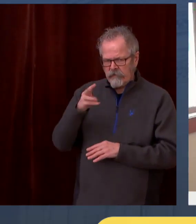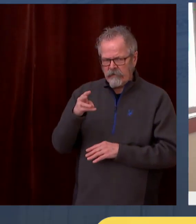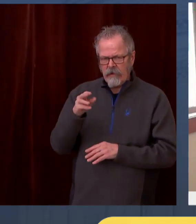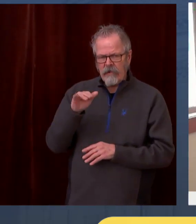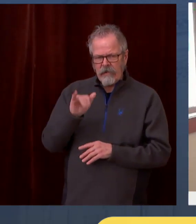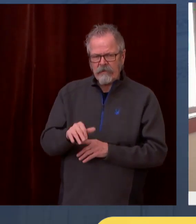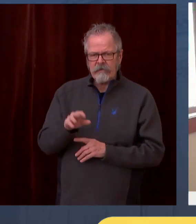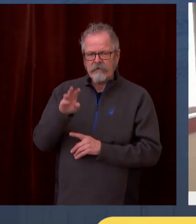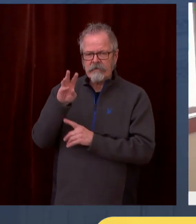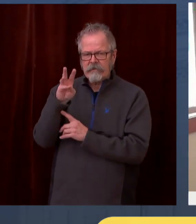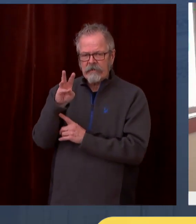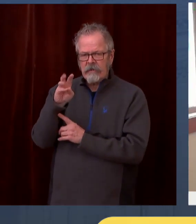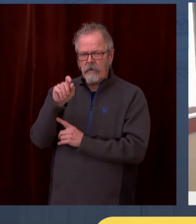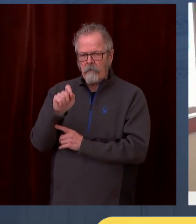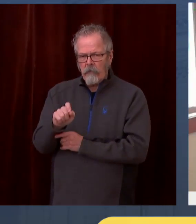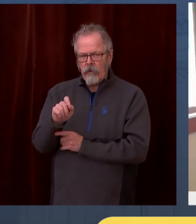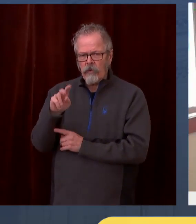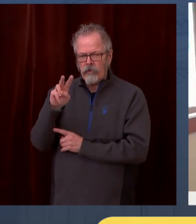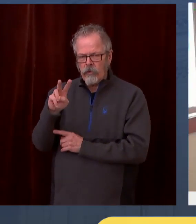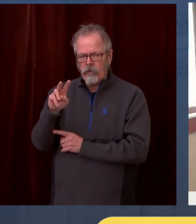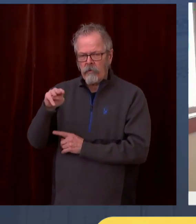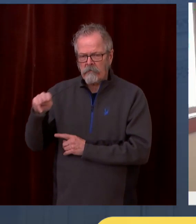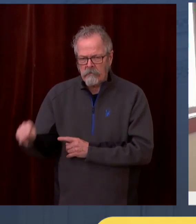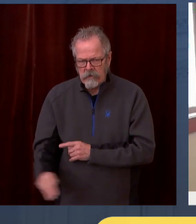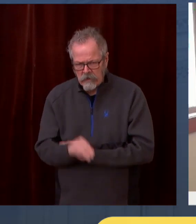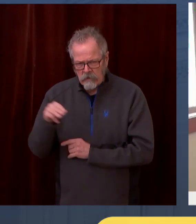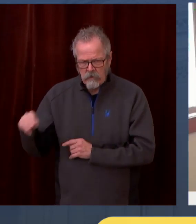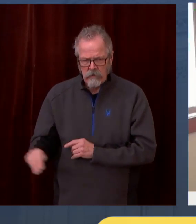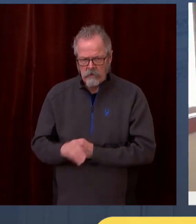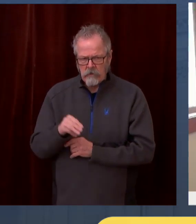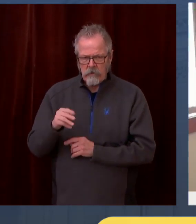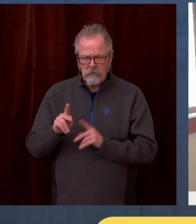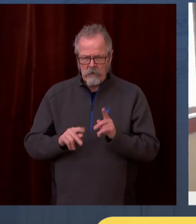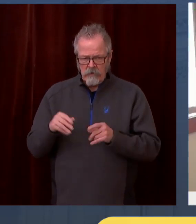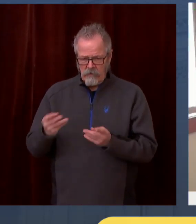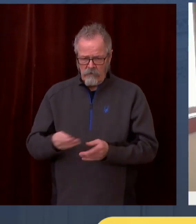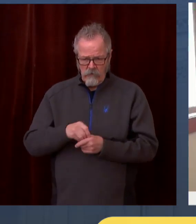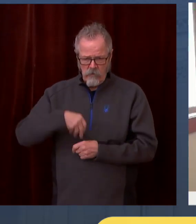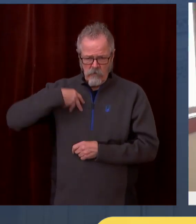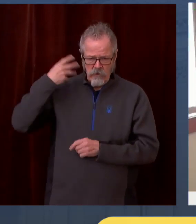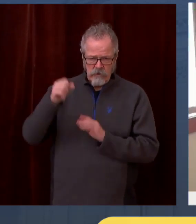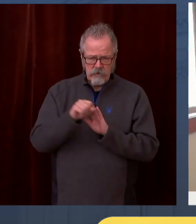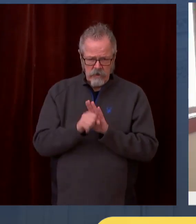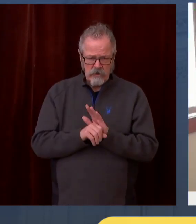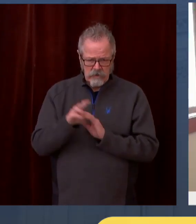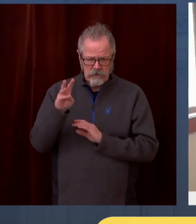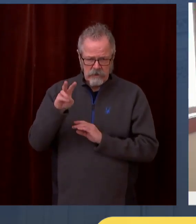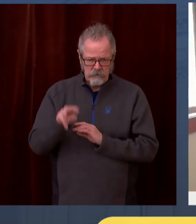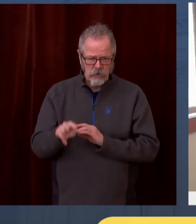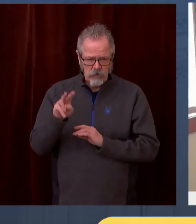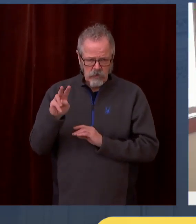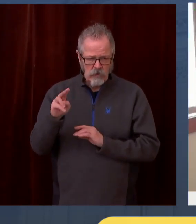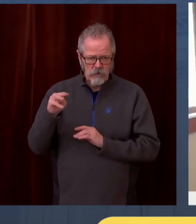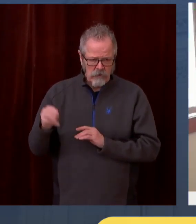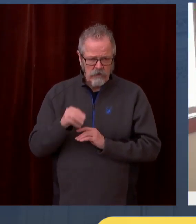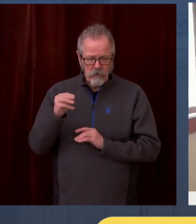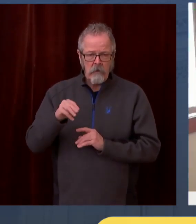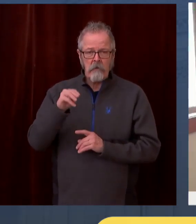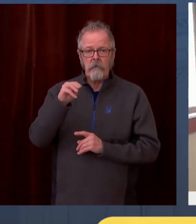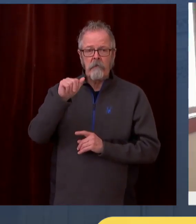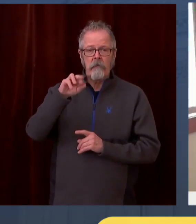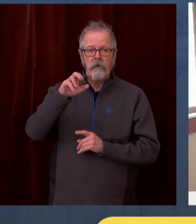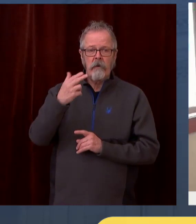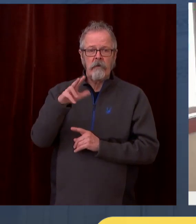will be around another million people who will be eligible after March, after we get through the group that we're bringing in on March